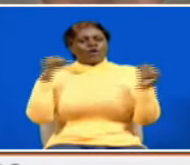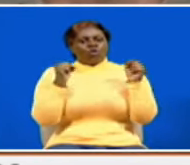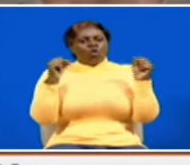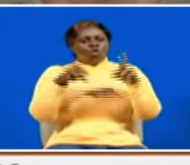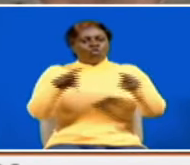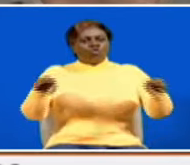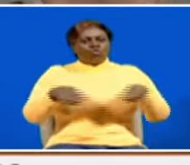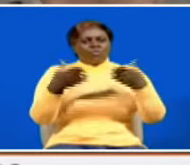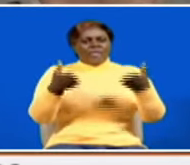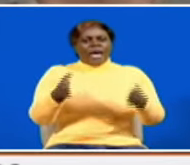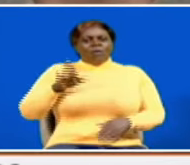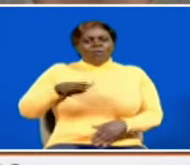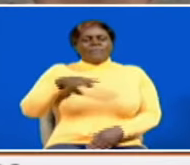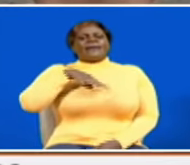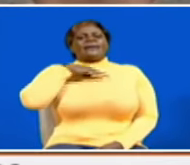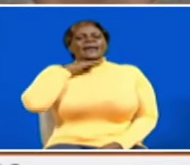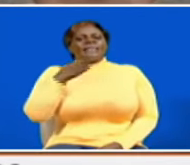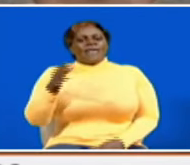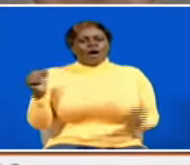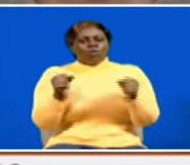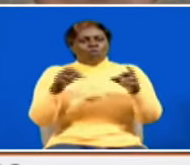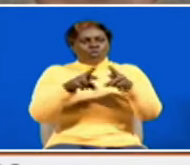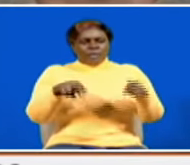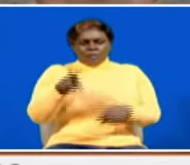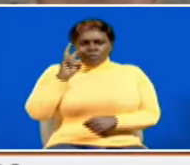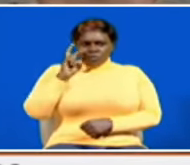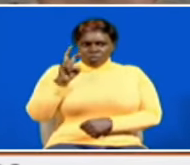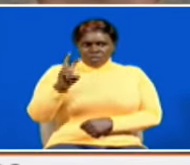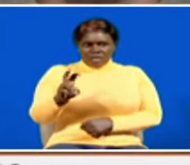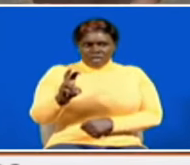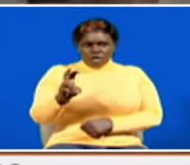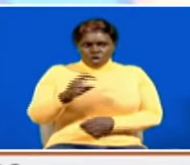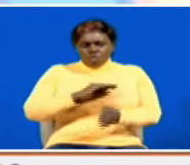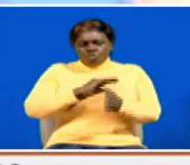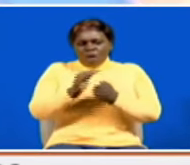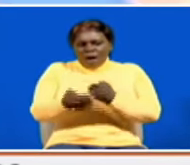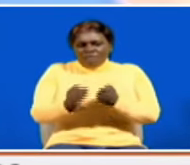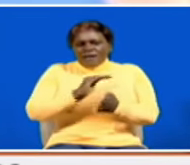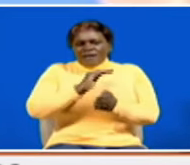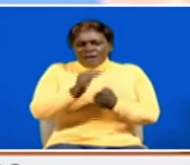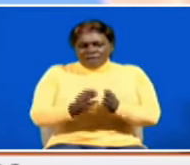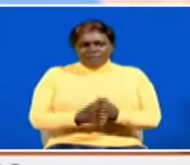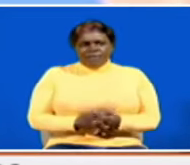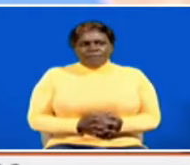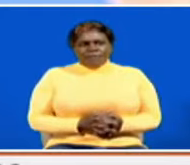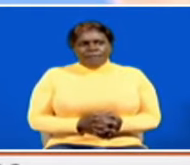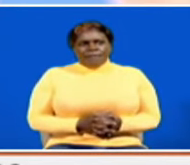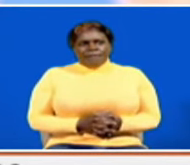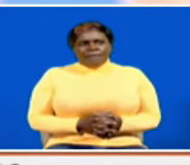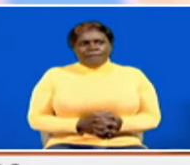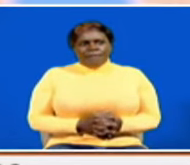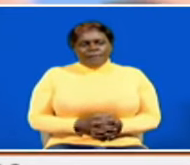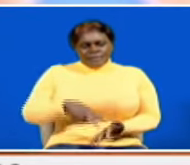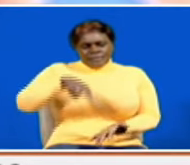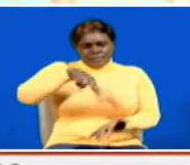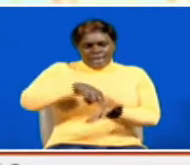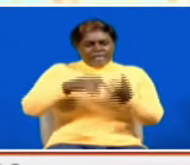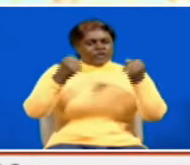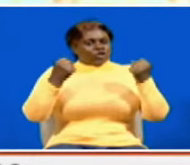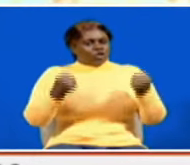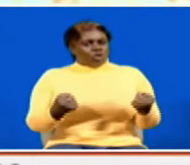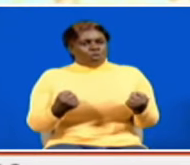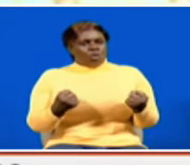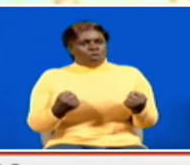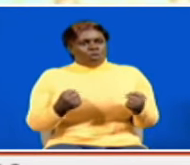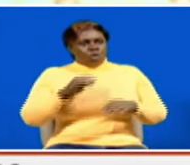or women died you have covered this case through the years she sued the state and non-state agencies